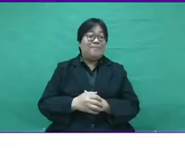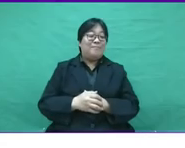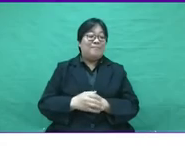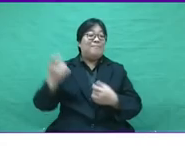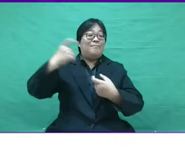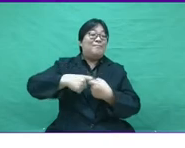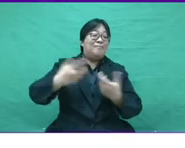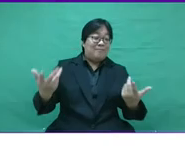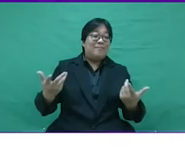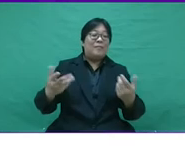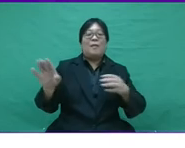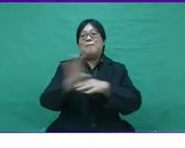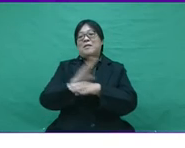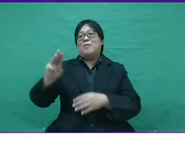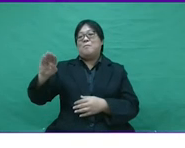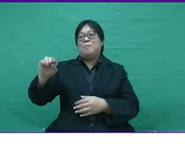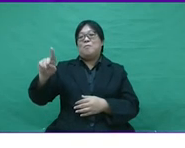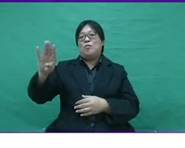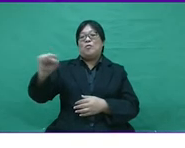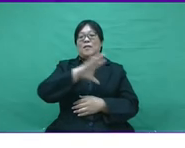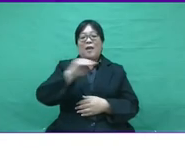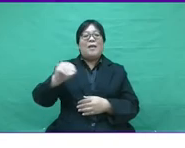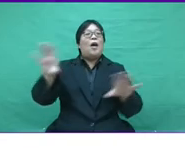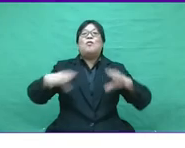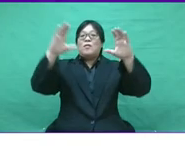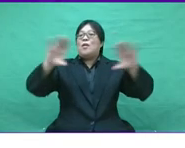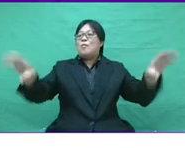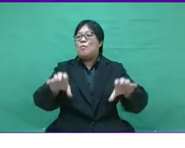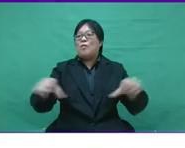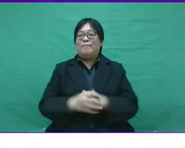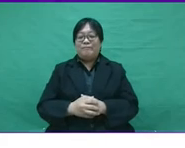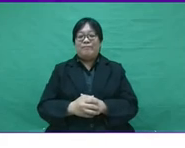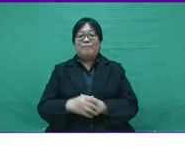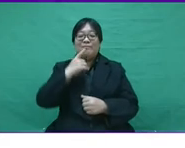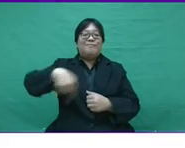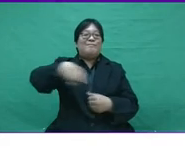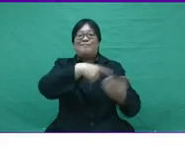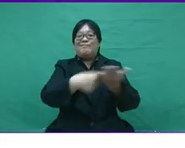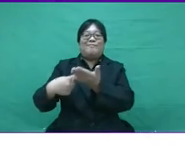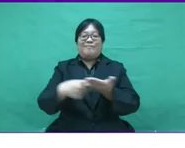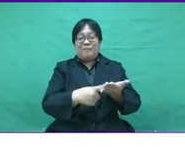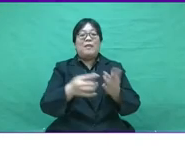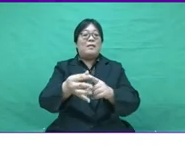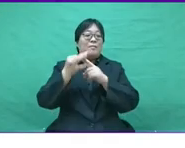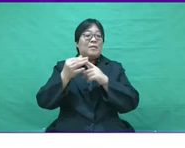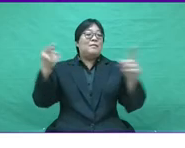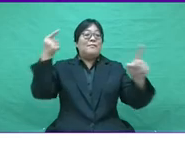challenges in the future with regard to expiry of business models and equipment.